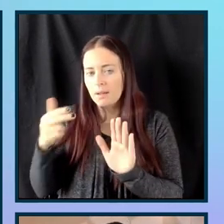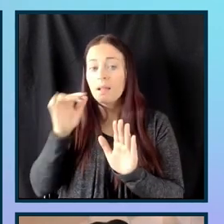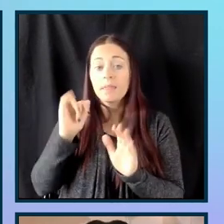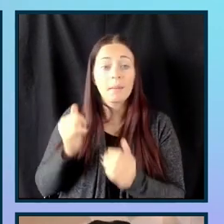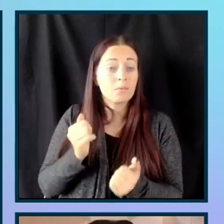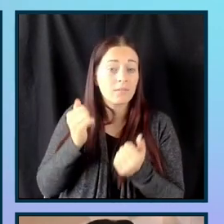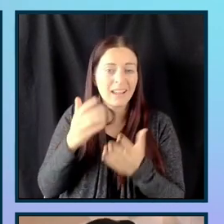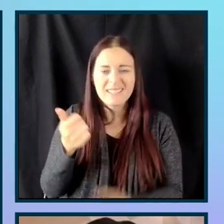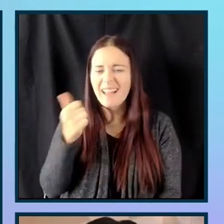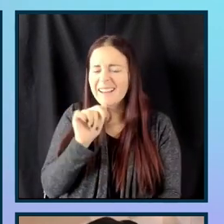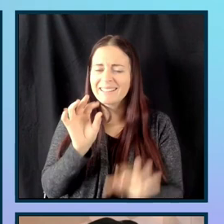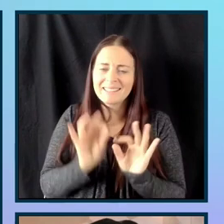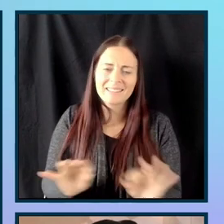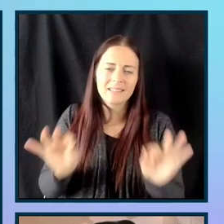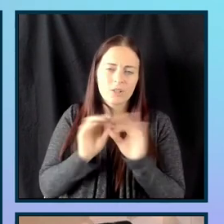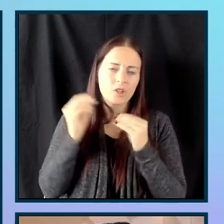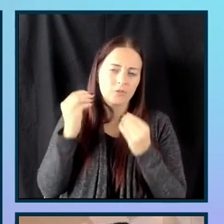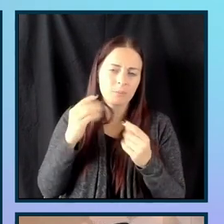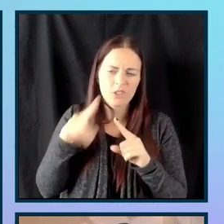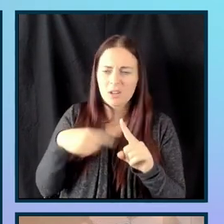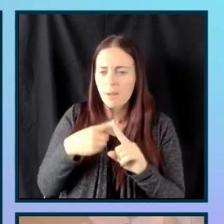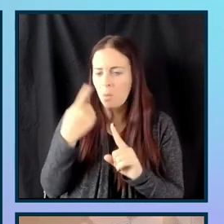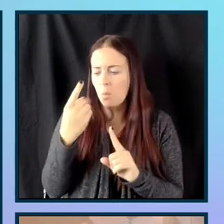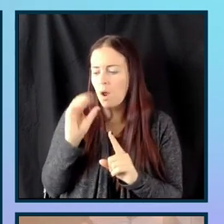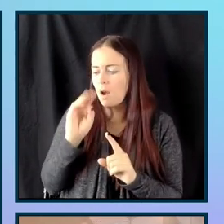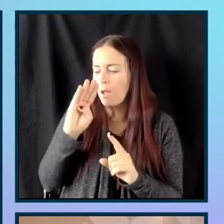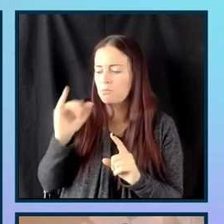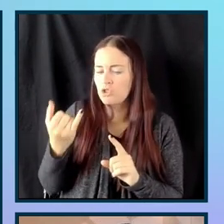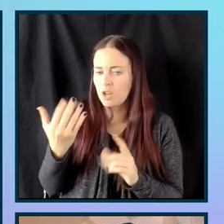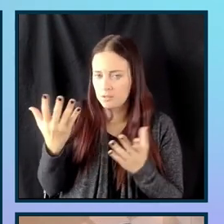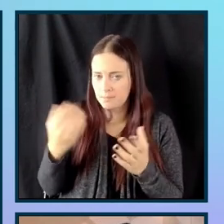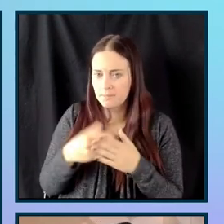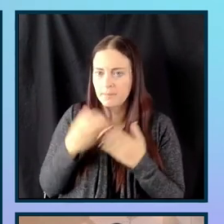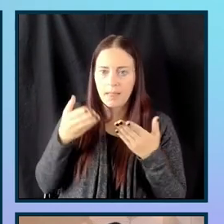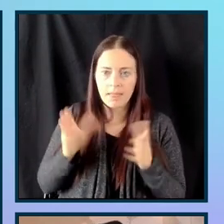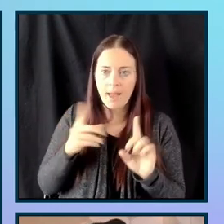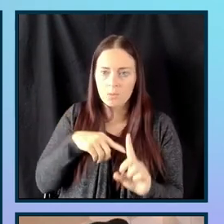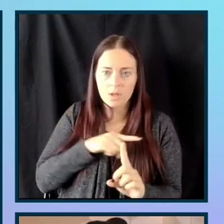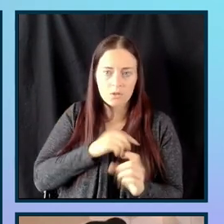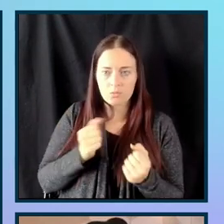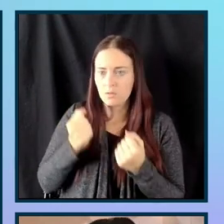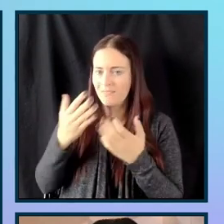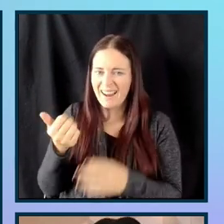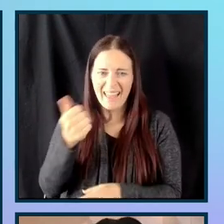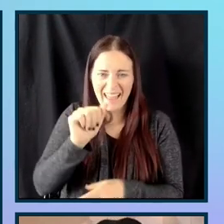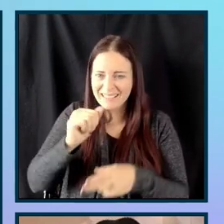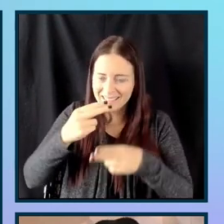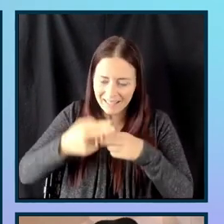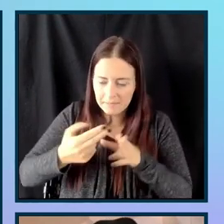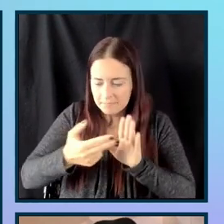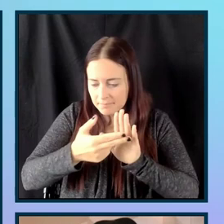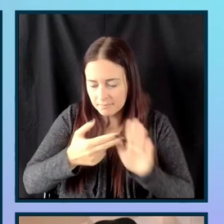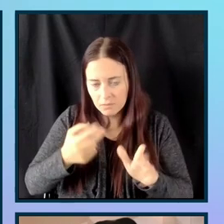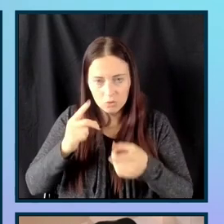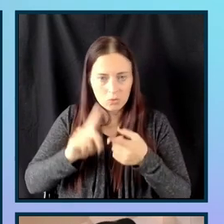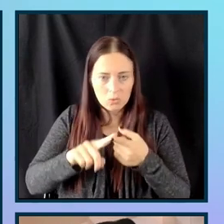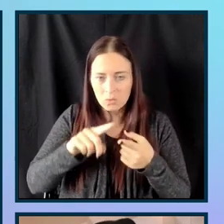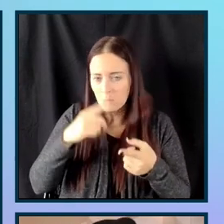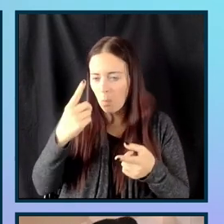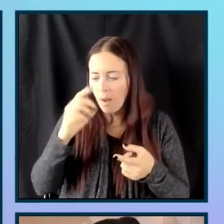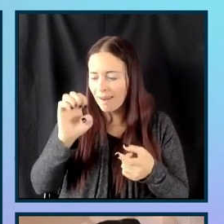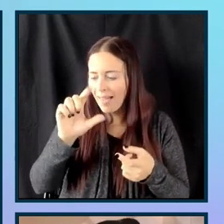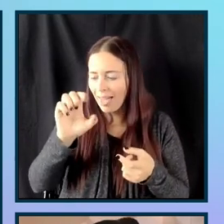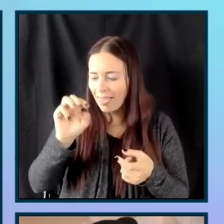any essential information about an object. And it kind of allows us to give any name we want to an element. We want to be careful with how we use that though.